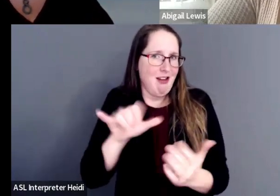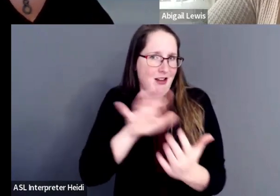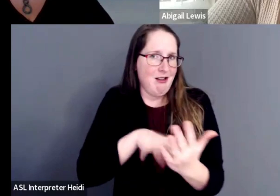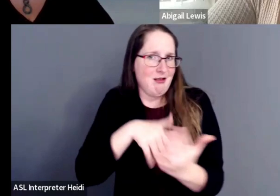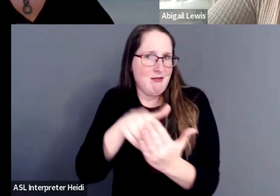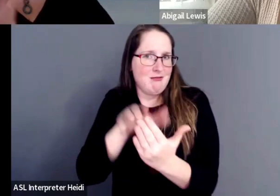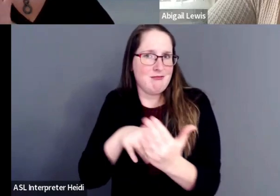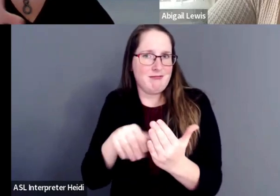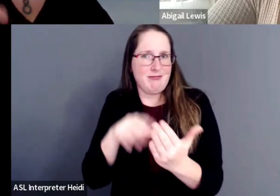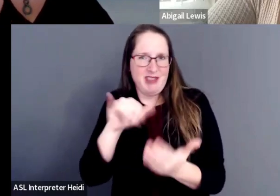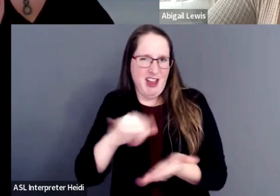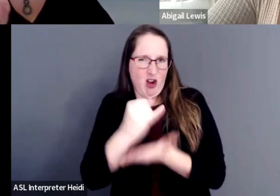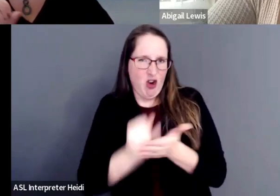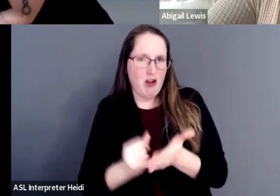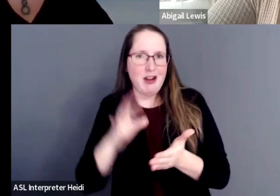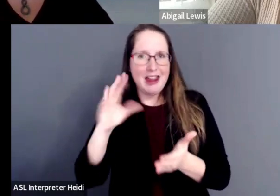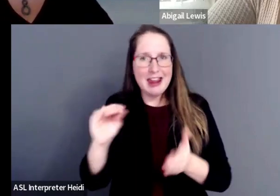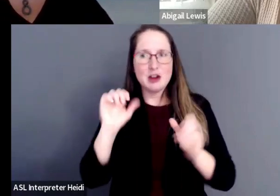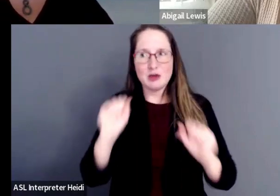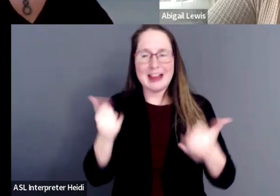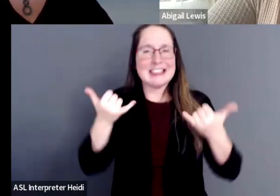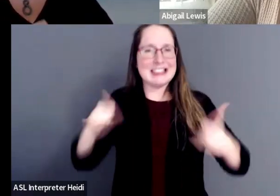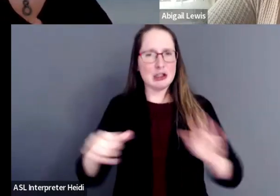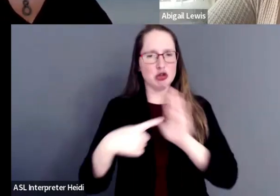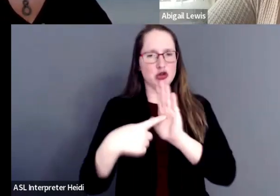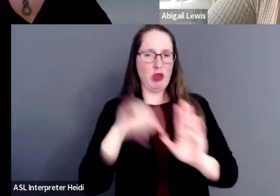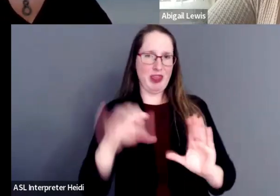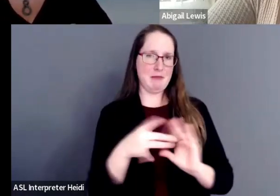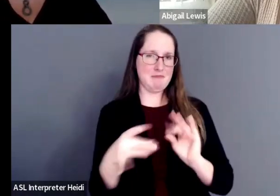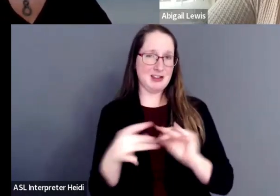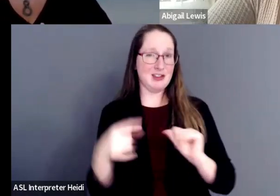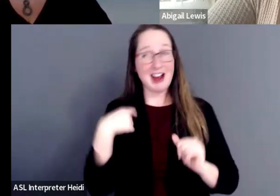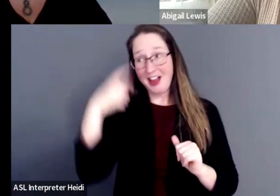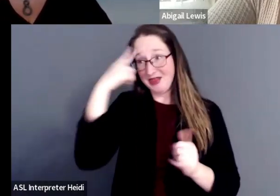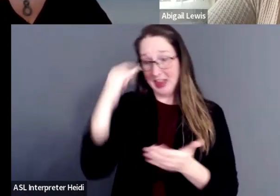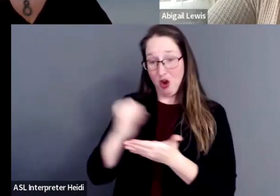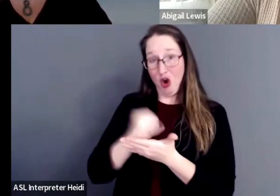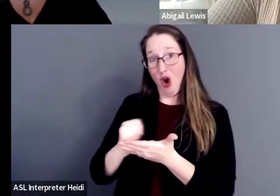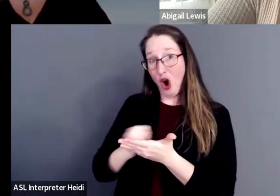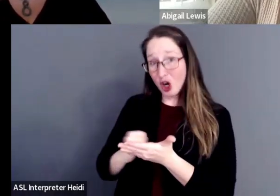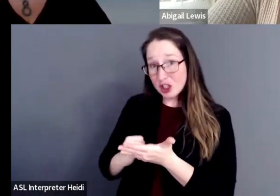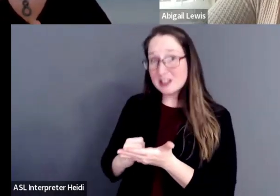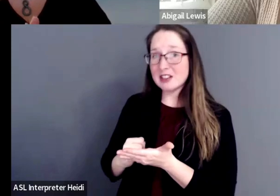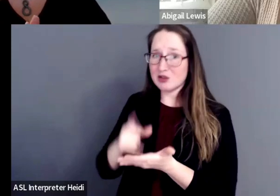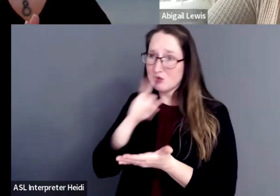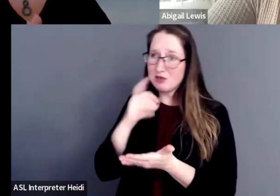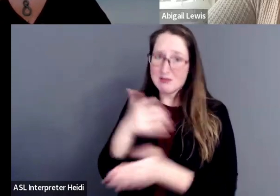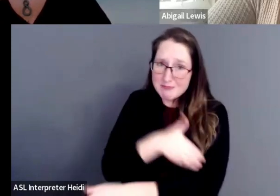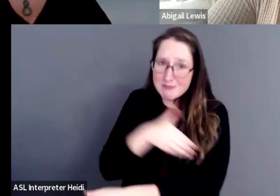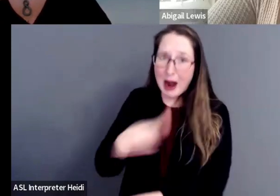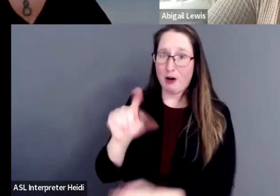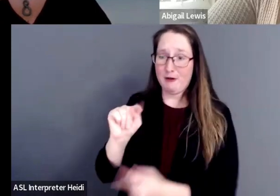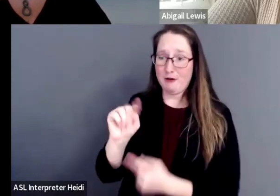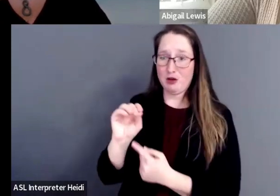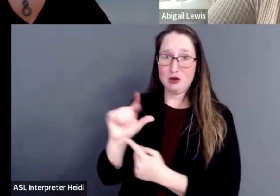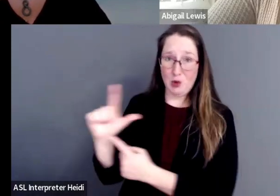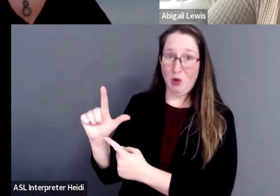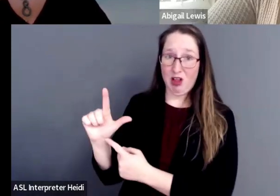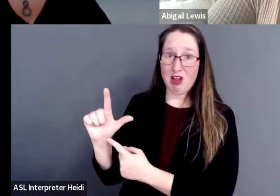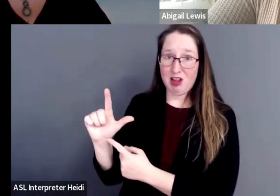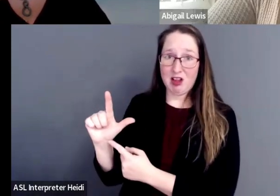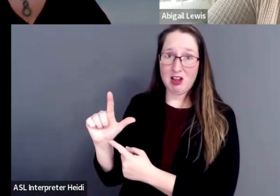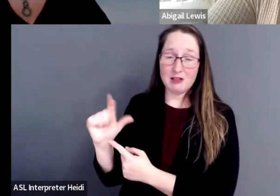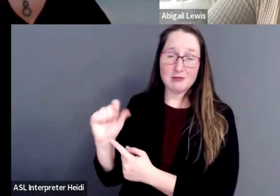get that message across. So I really think using art is a very powerful tool and it really